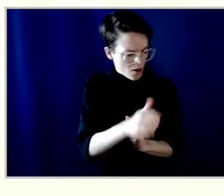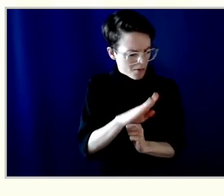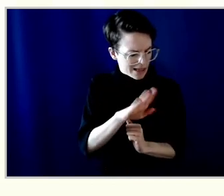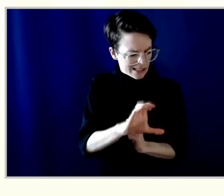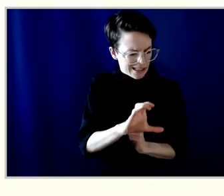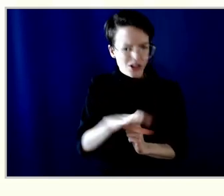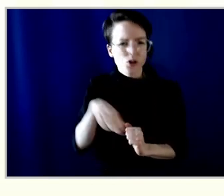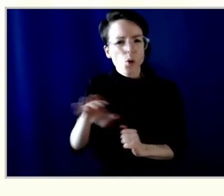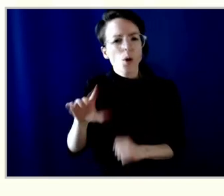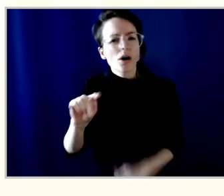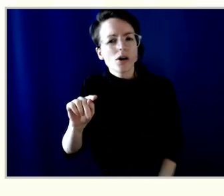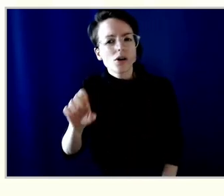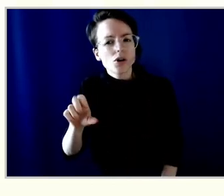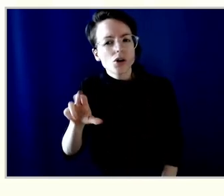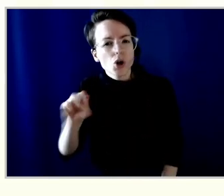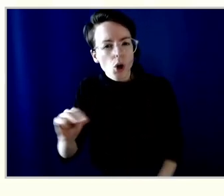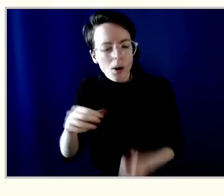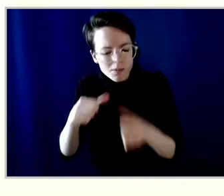unfair.